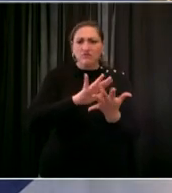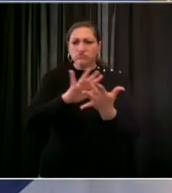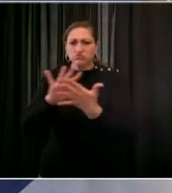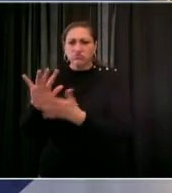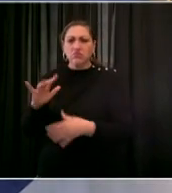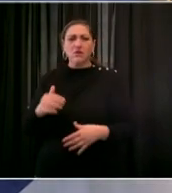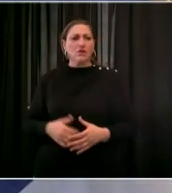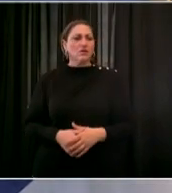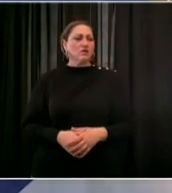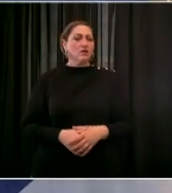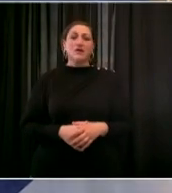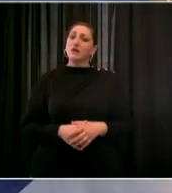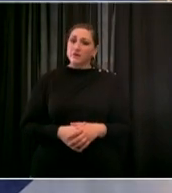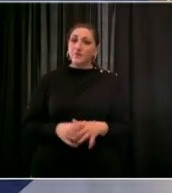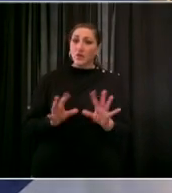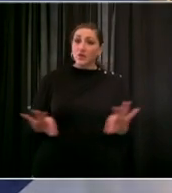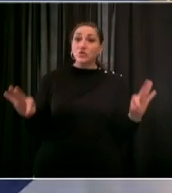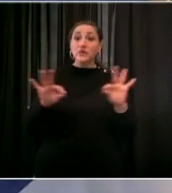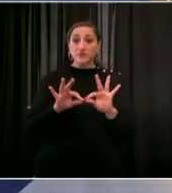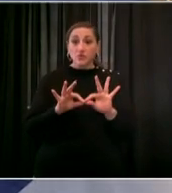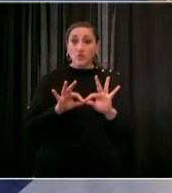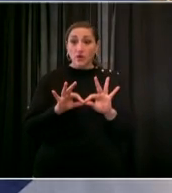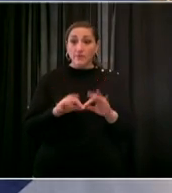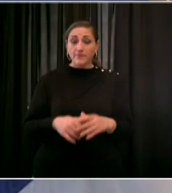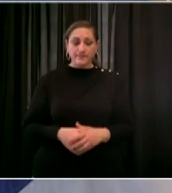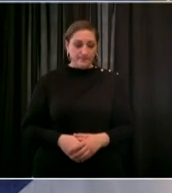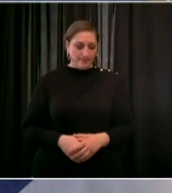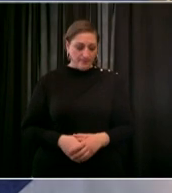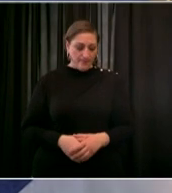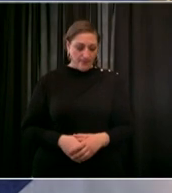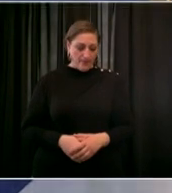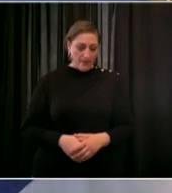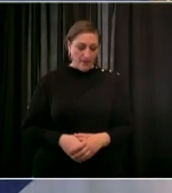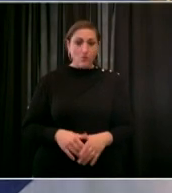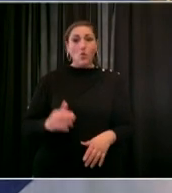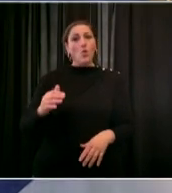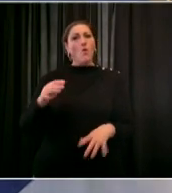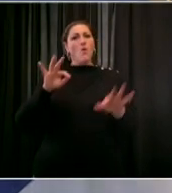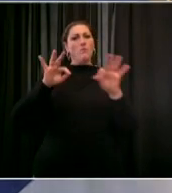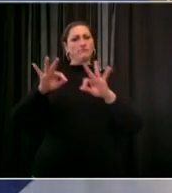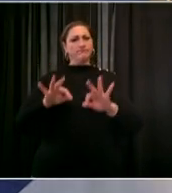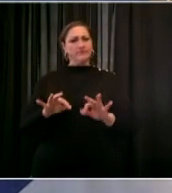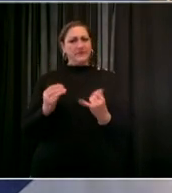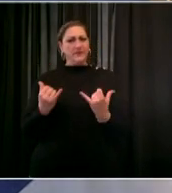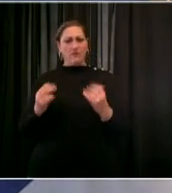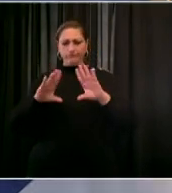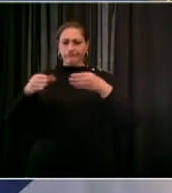when they engage with those who are unsheltered and experience a psychiatric crisis